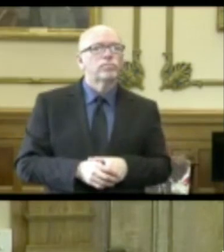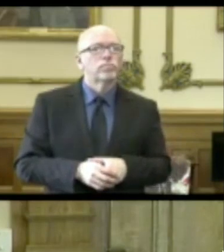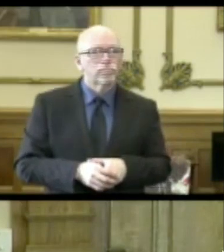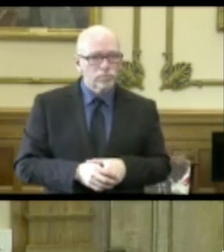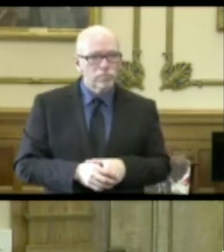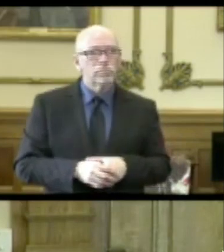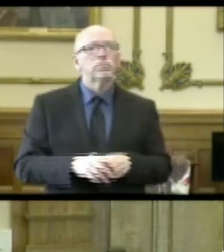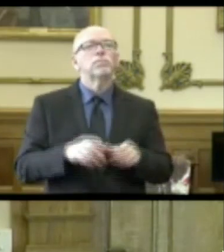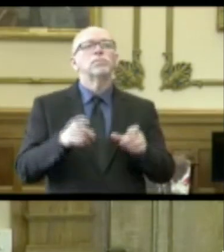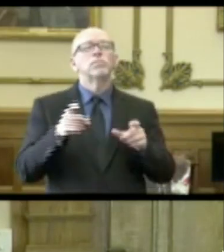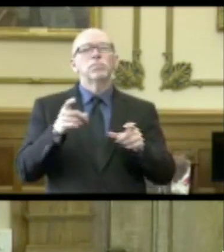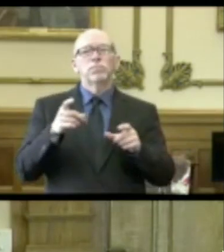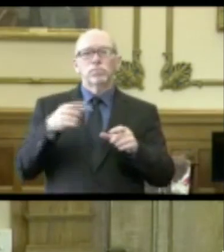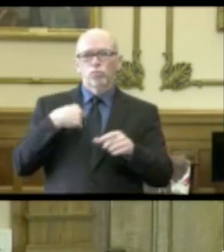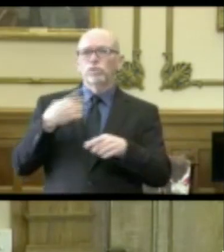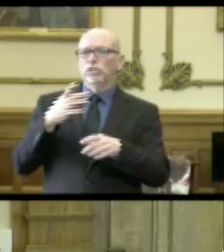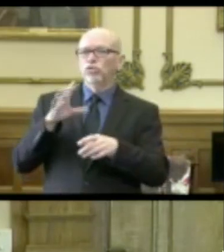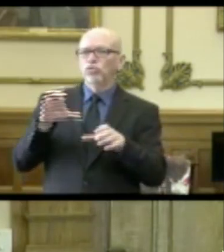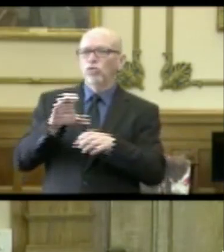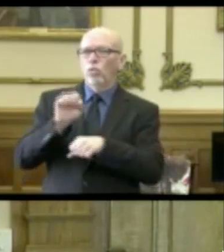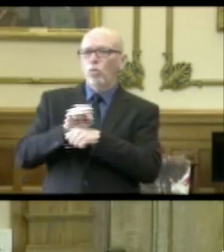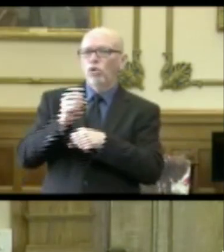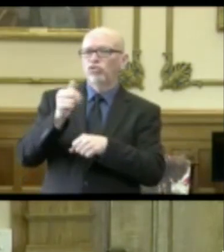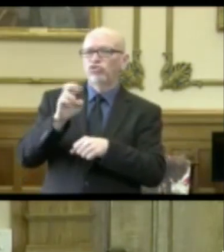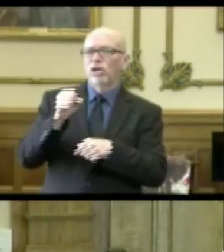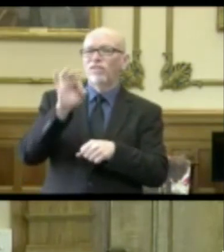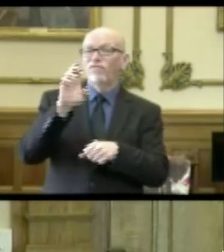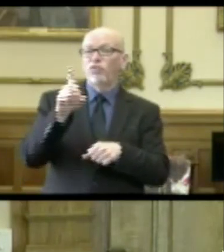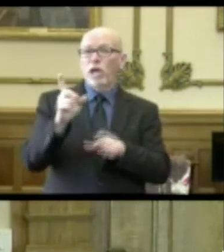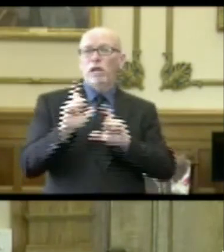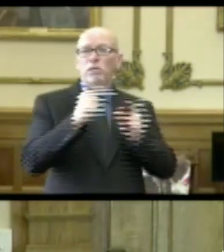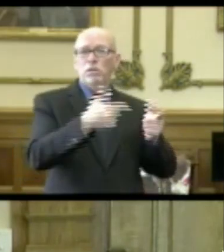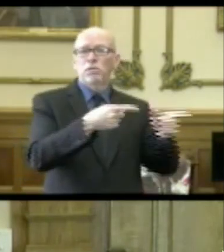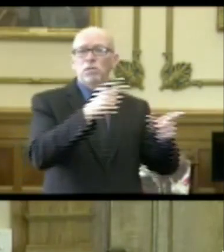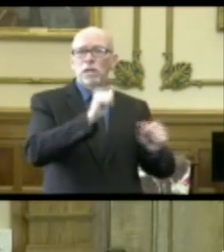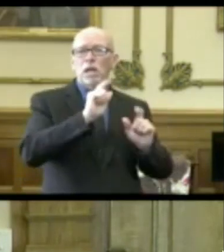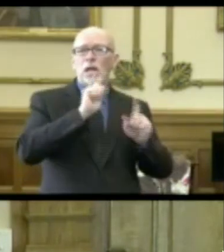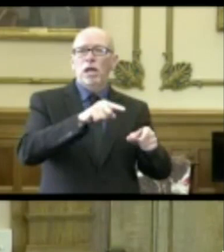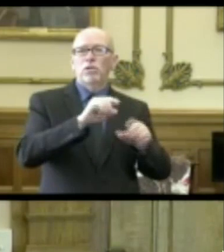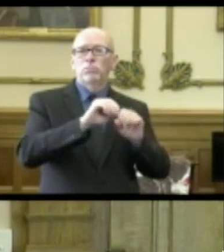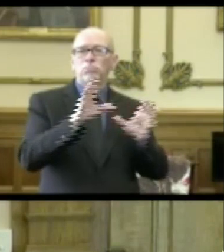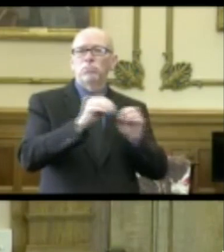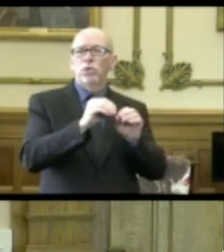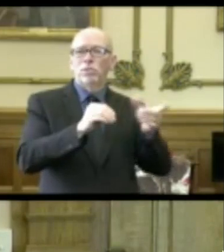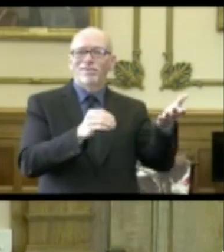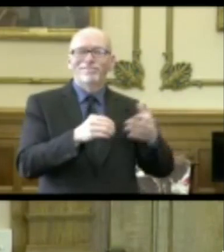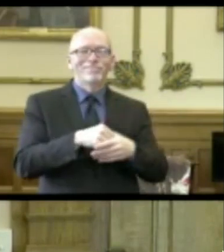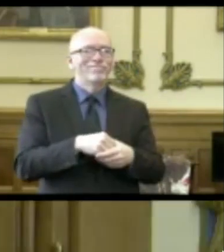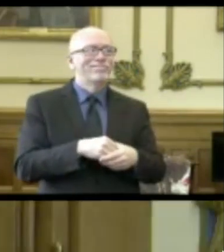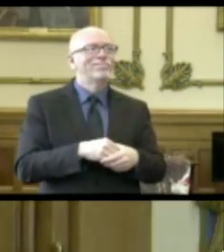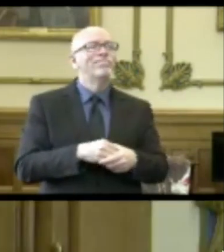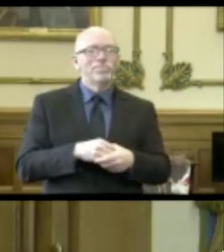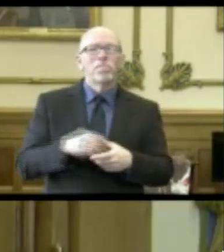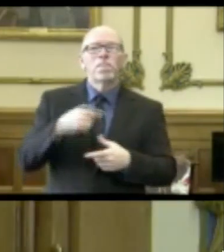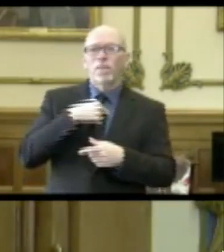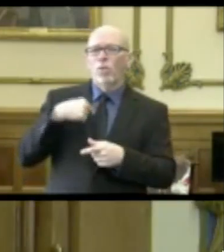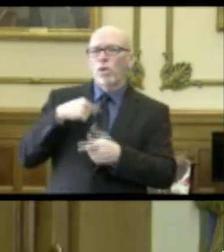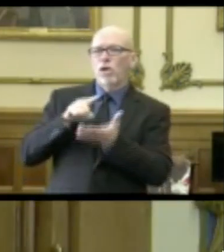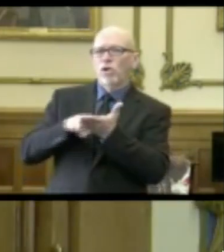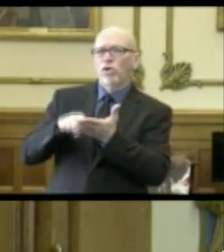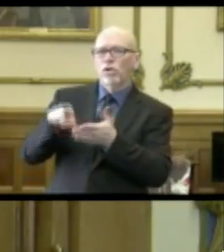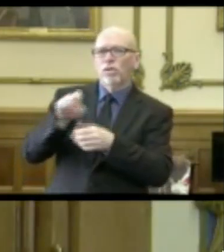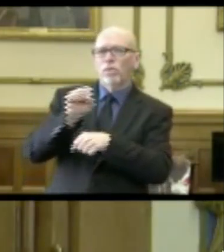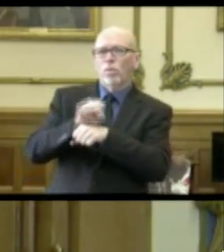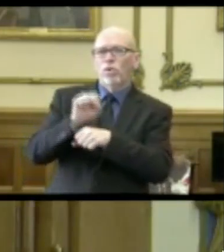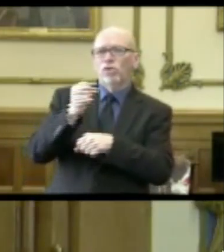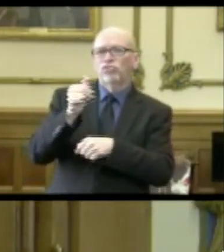We are looking at the WorkShares and Fred has taken the podium, so I'll yield to you, Fred. We are looking at the